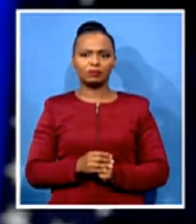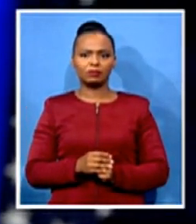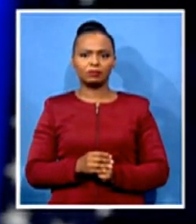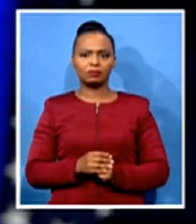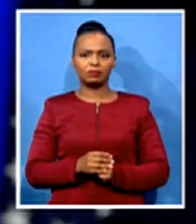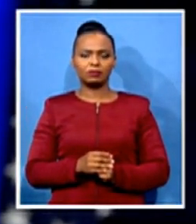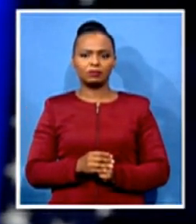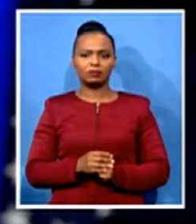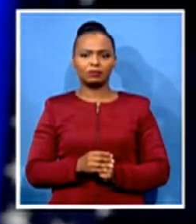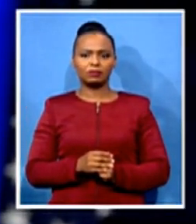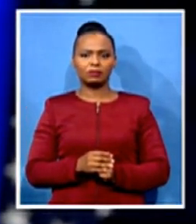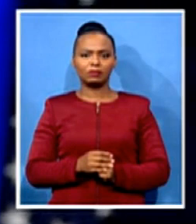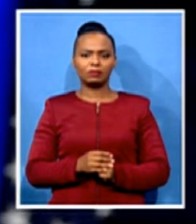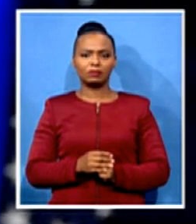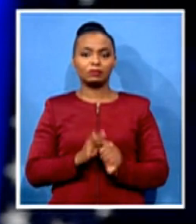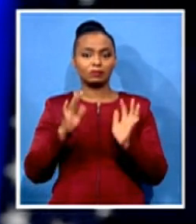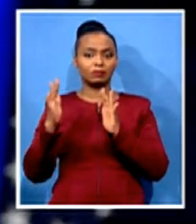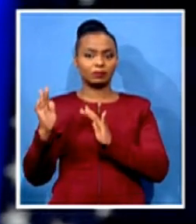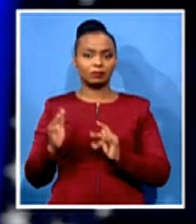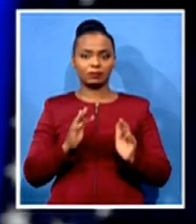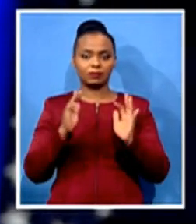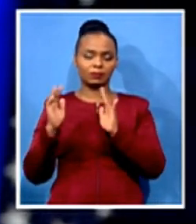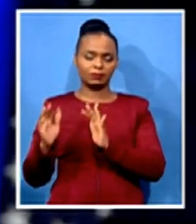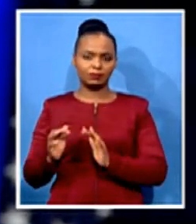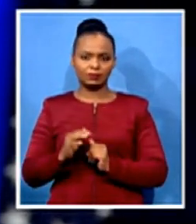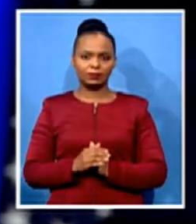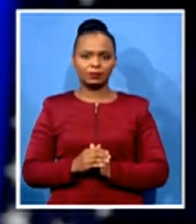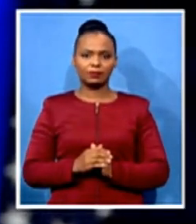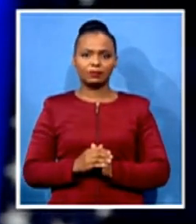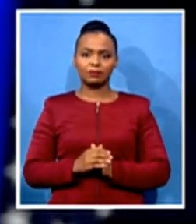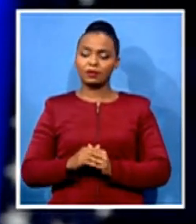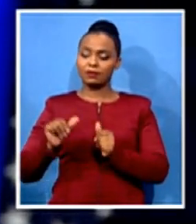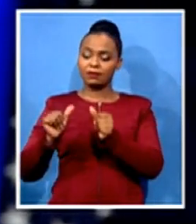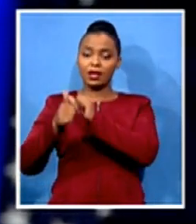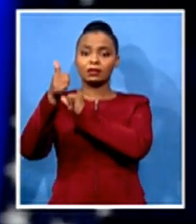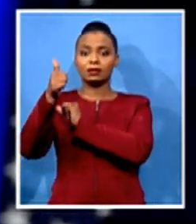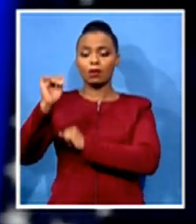But while I may be the first woman in this office, I will not be the last.